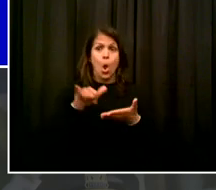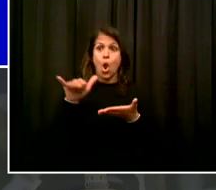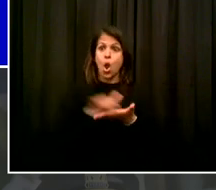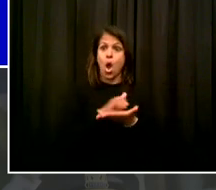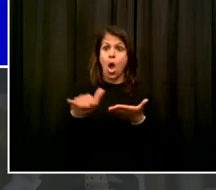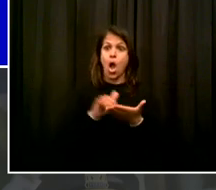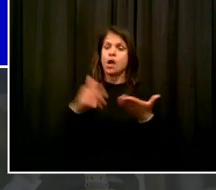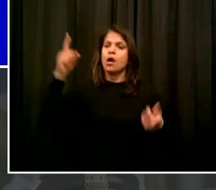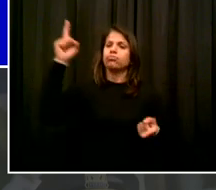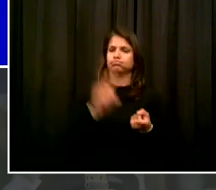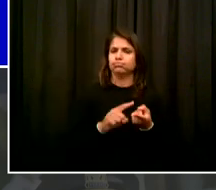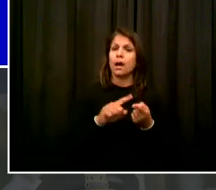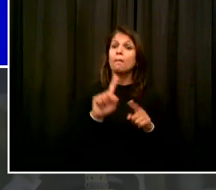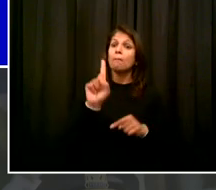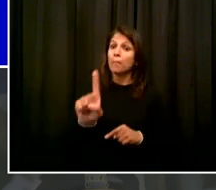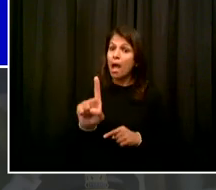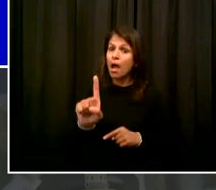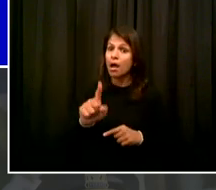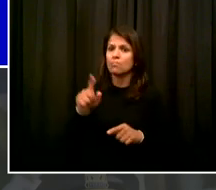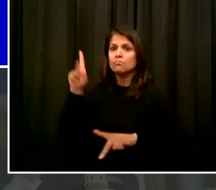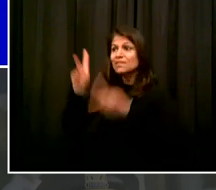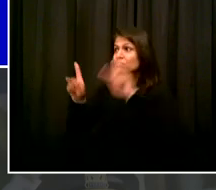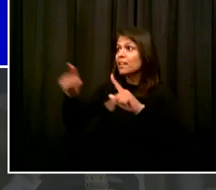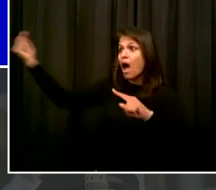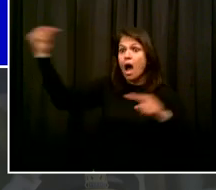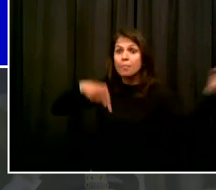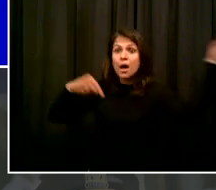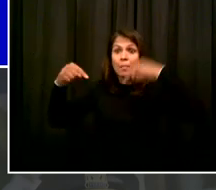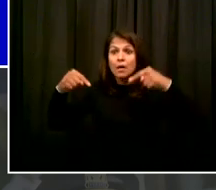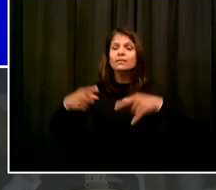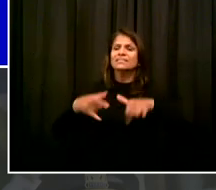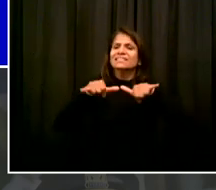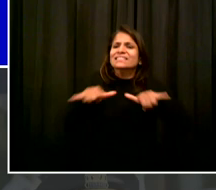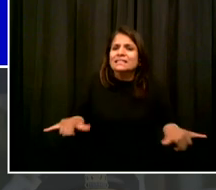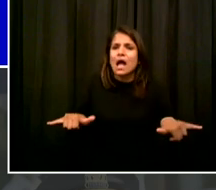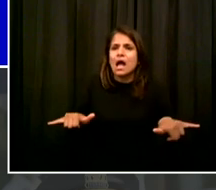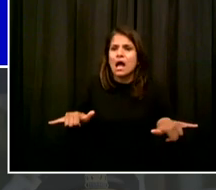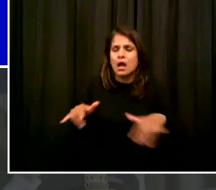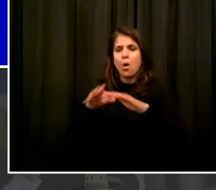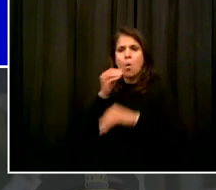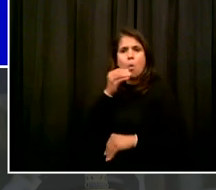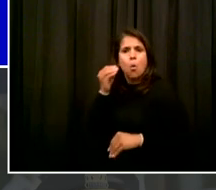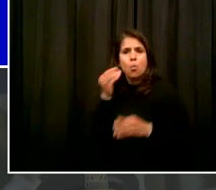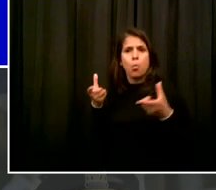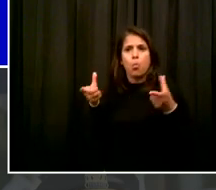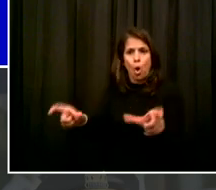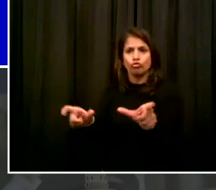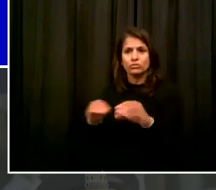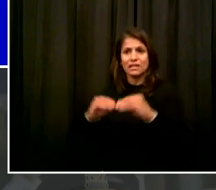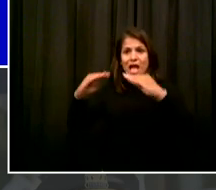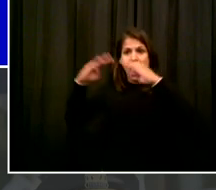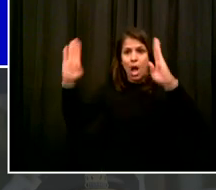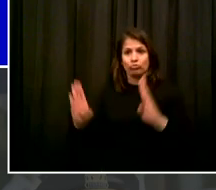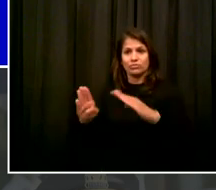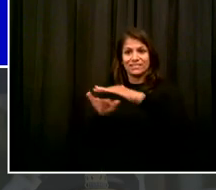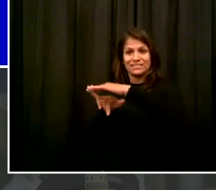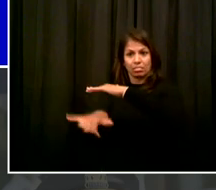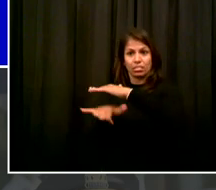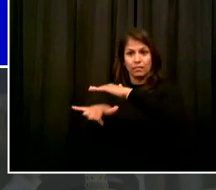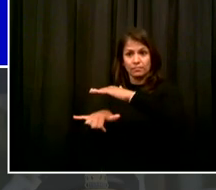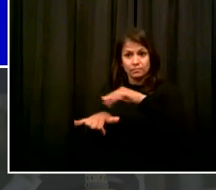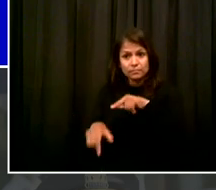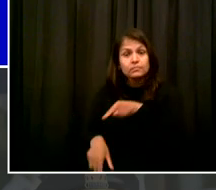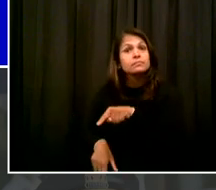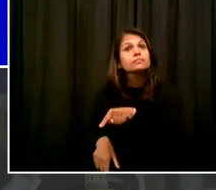low here, but we are watching very carefully and with great concern the number of travelers start to increase. And right